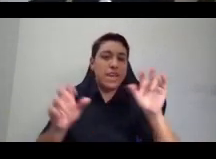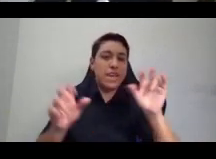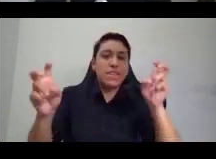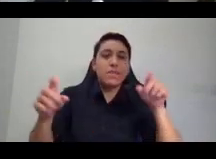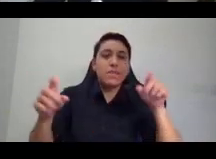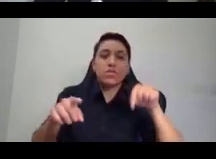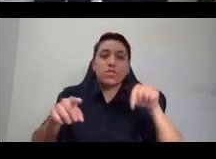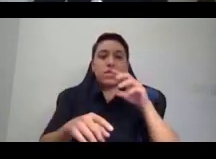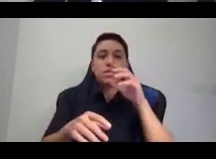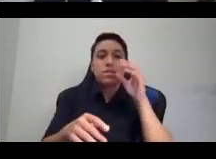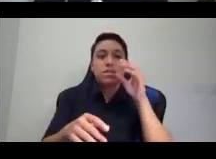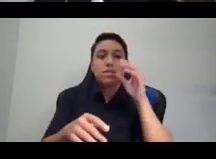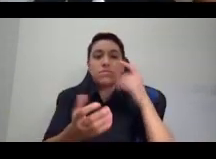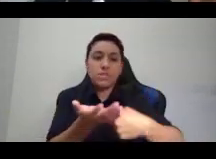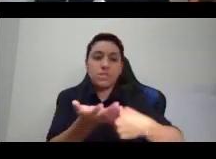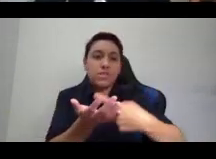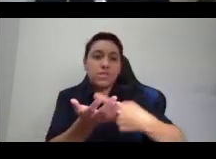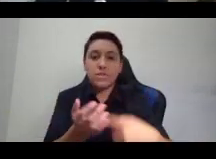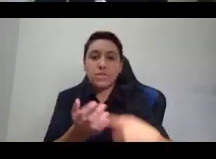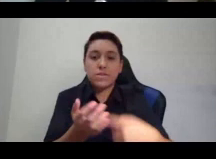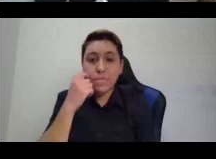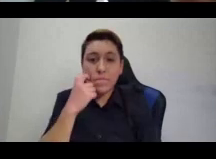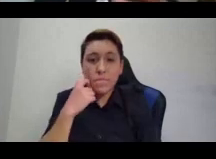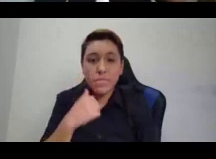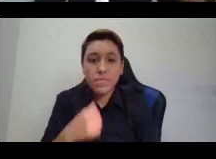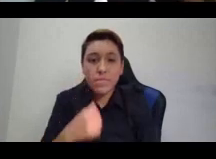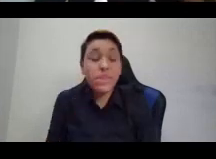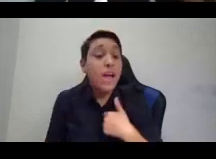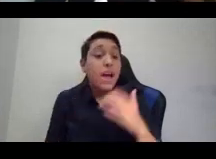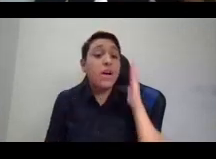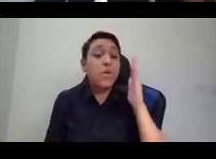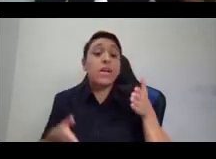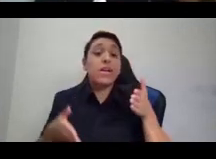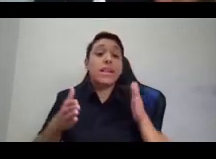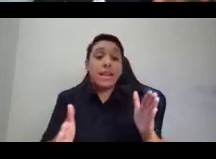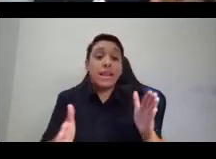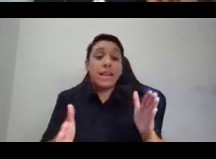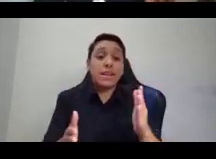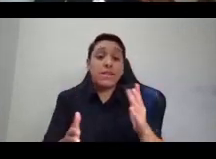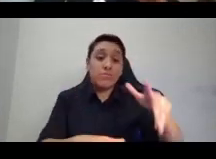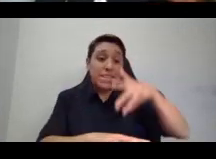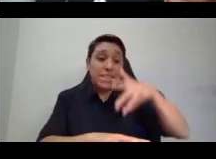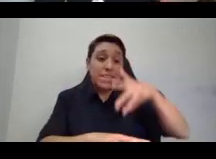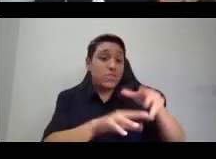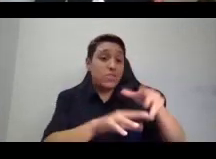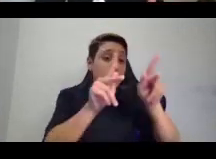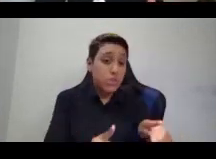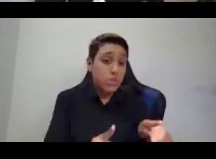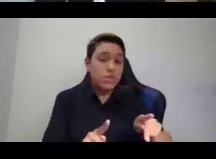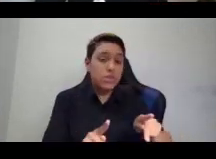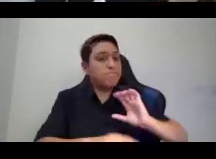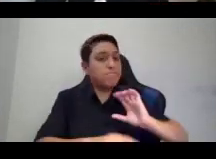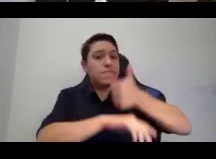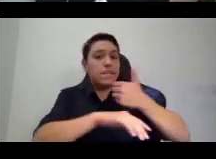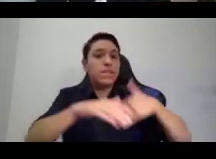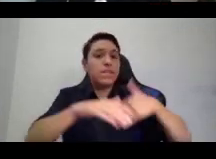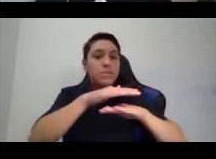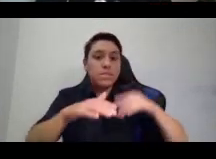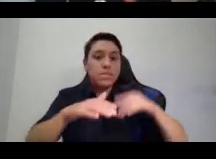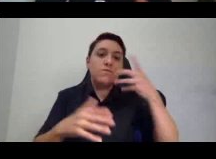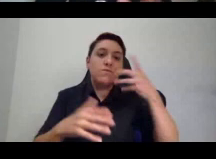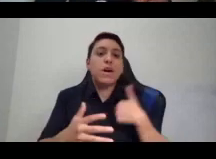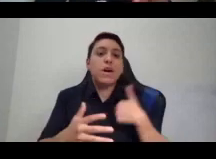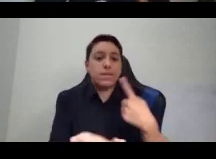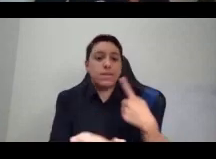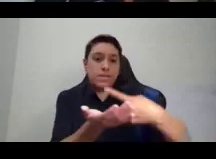me just continue forward. I'm going to let someone indigenous actually sort of frame up what we're going to be talking about, what I'm going to be talking about. And so